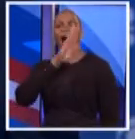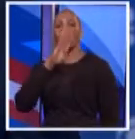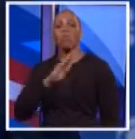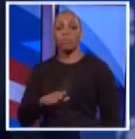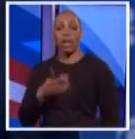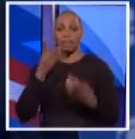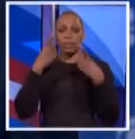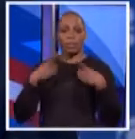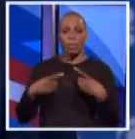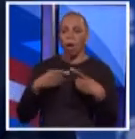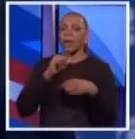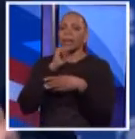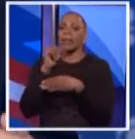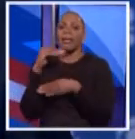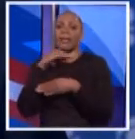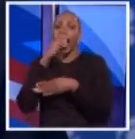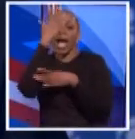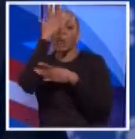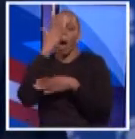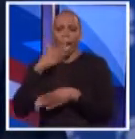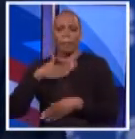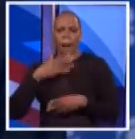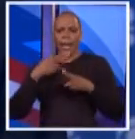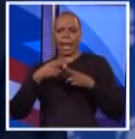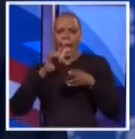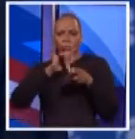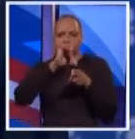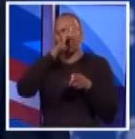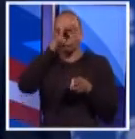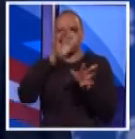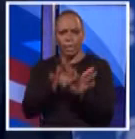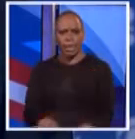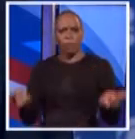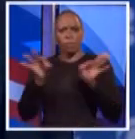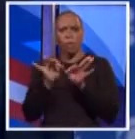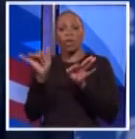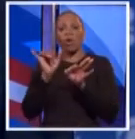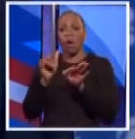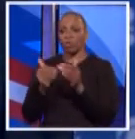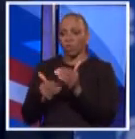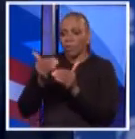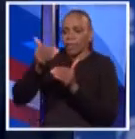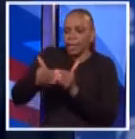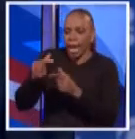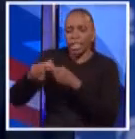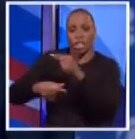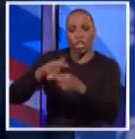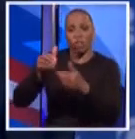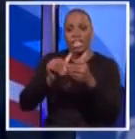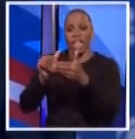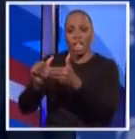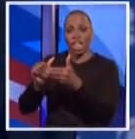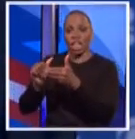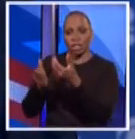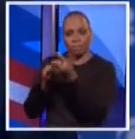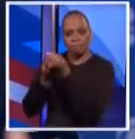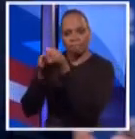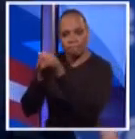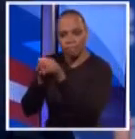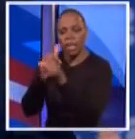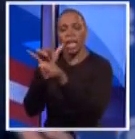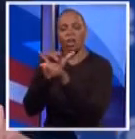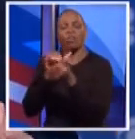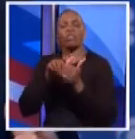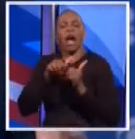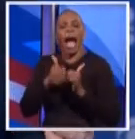I'm not running because I have to clear my name. I'm running because I want to build the next generation of leadership in this city, and I want to do it in a way that's